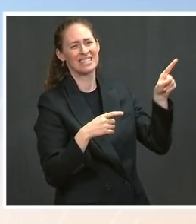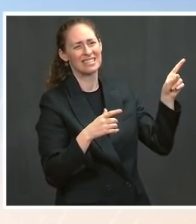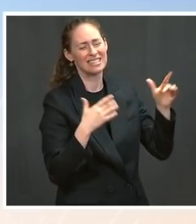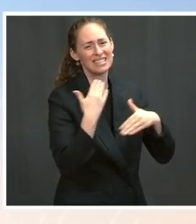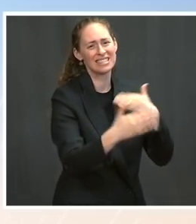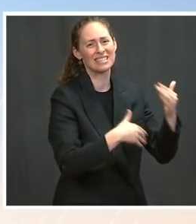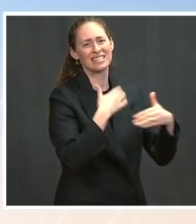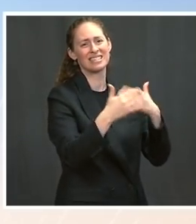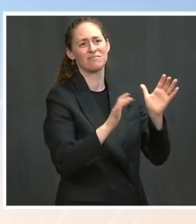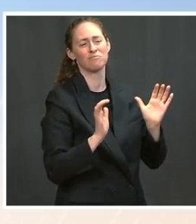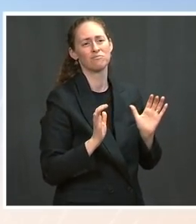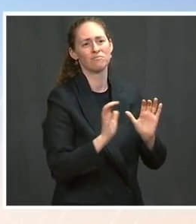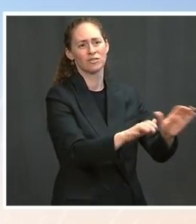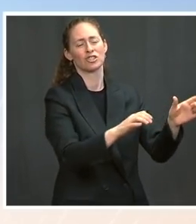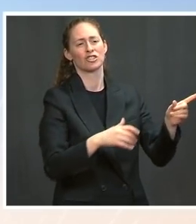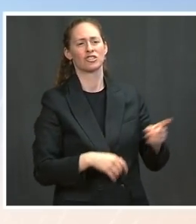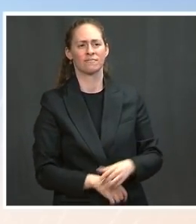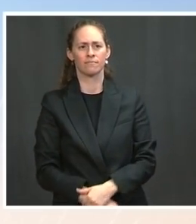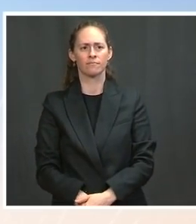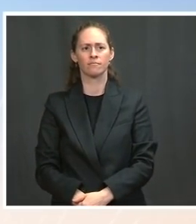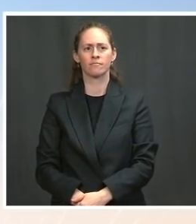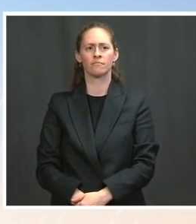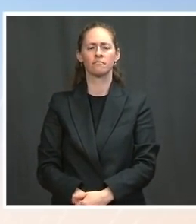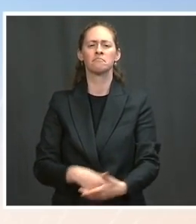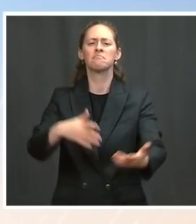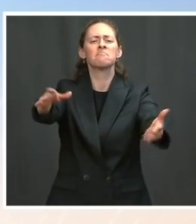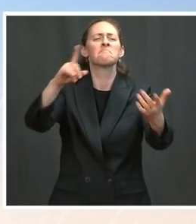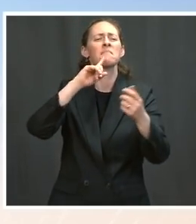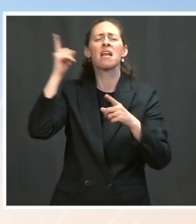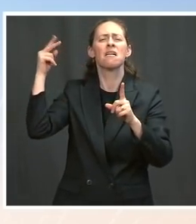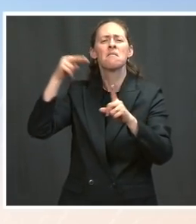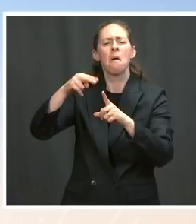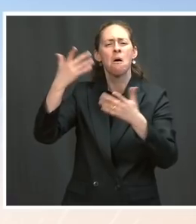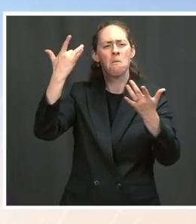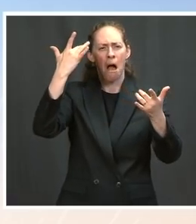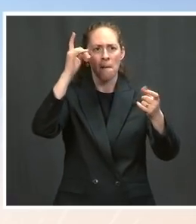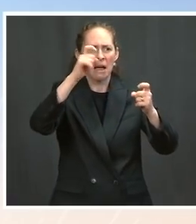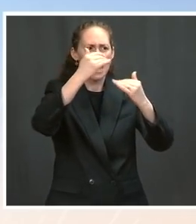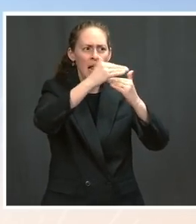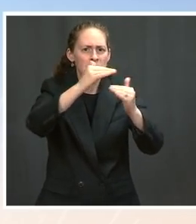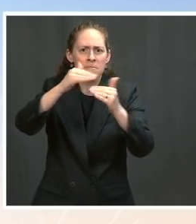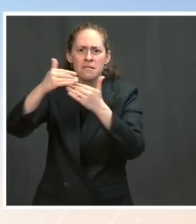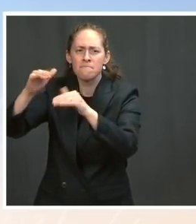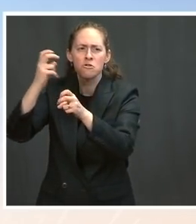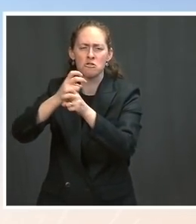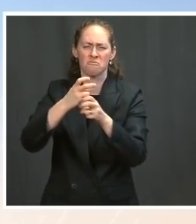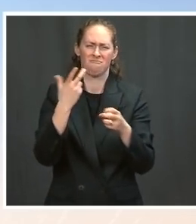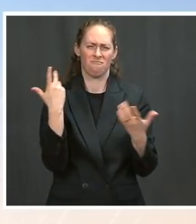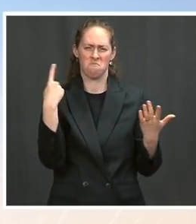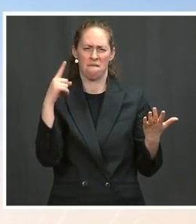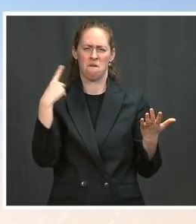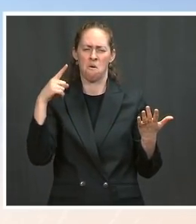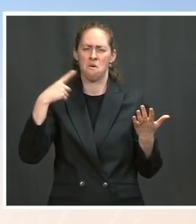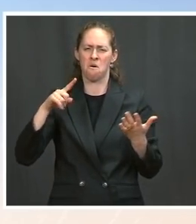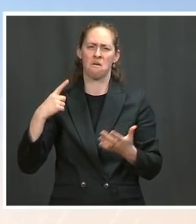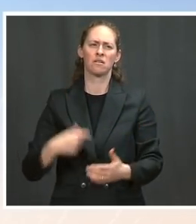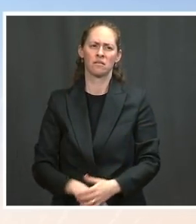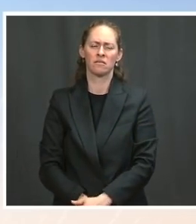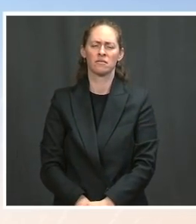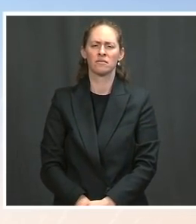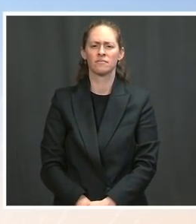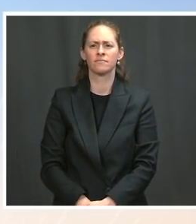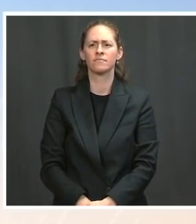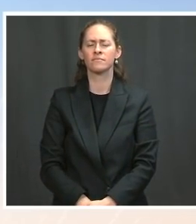no good reason to make it more difficult for people to exercise their right to vote across the country. The Thanks, Jen. Go ahead. The So on